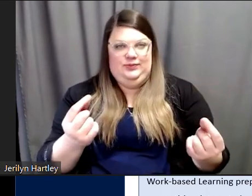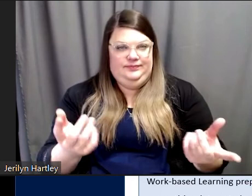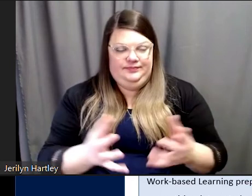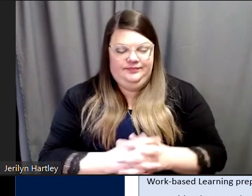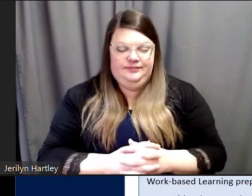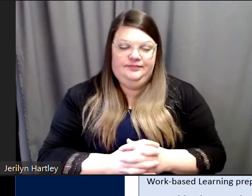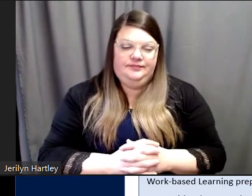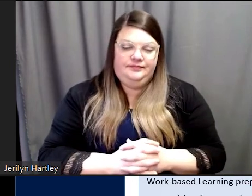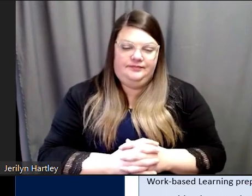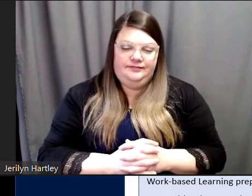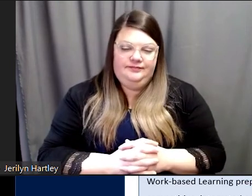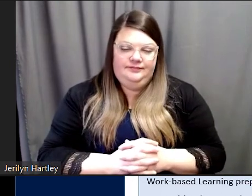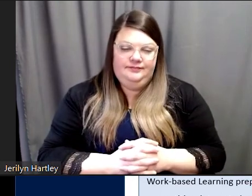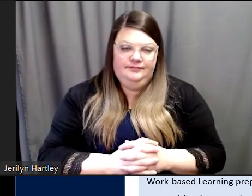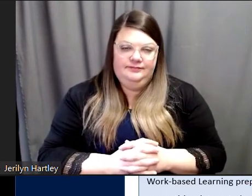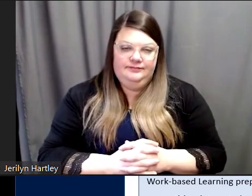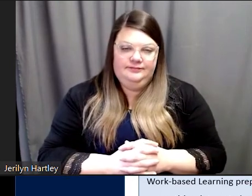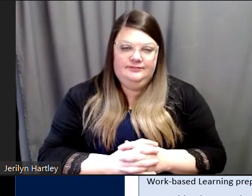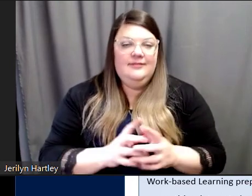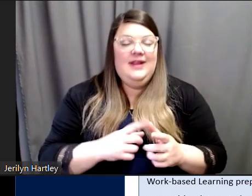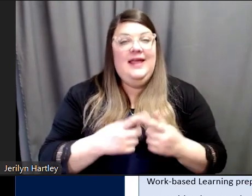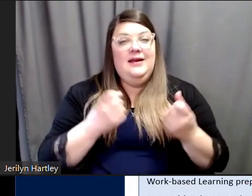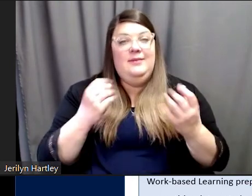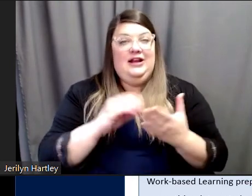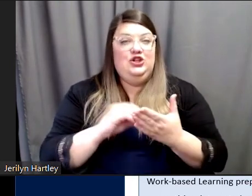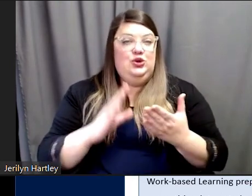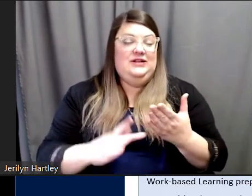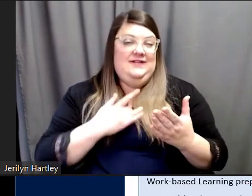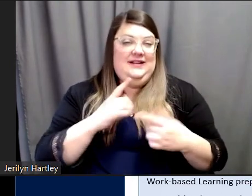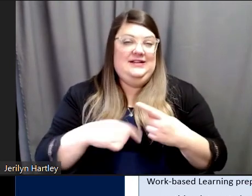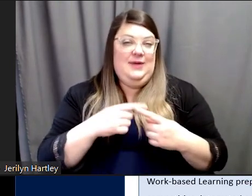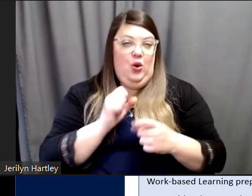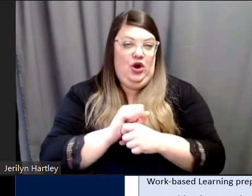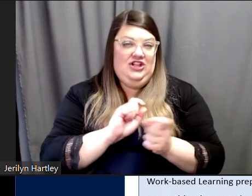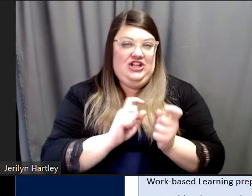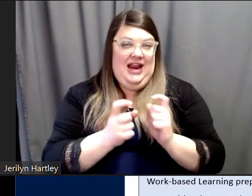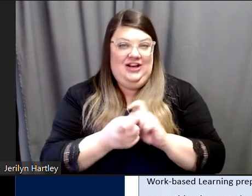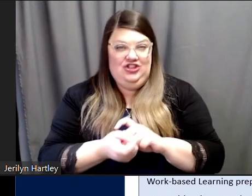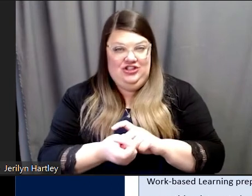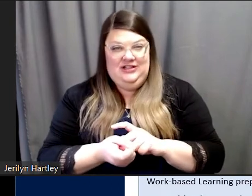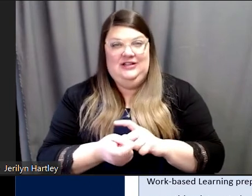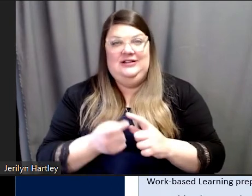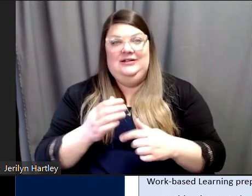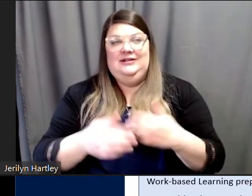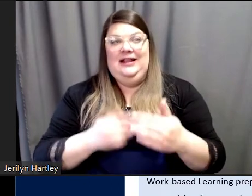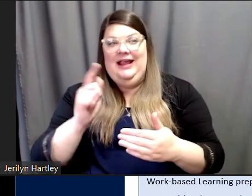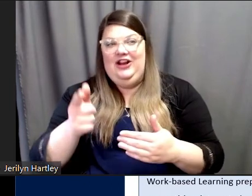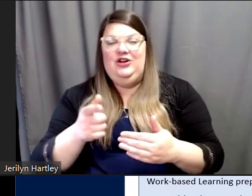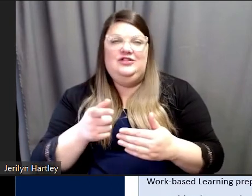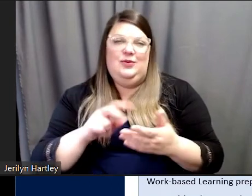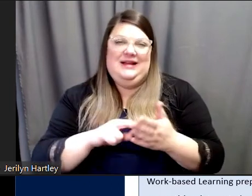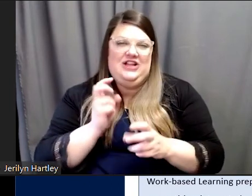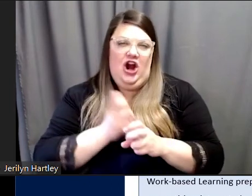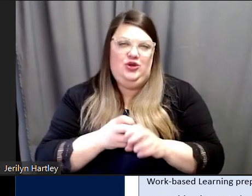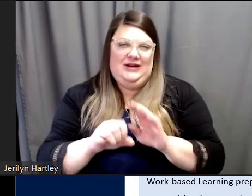and then many students' feelings about work change over time, which makes it hard to identify concrete results. For